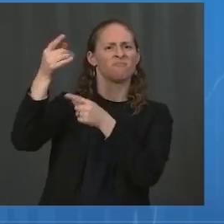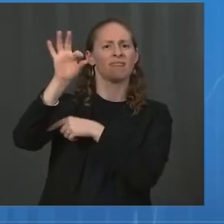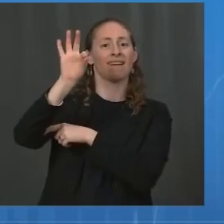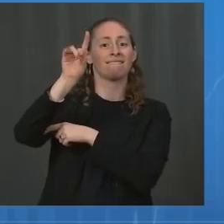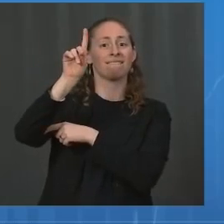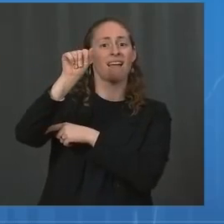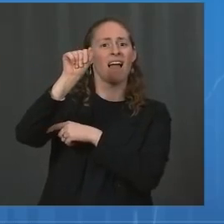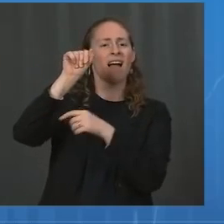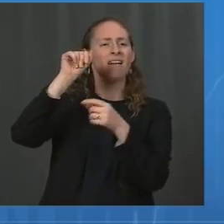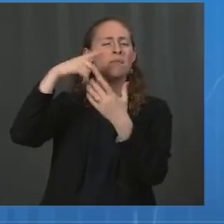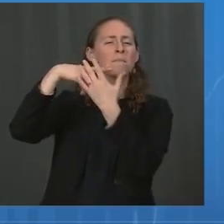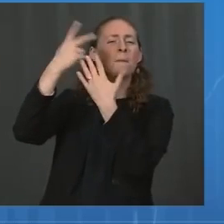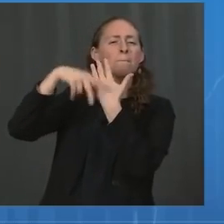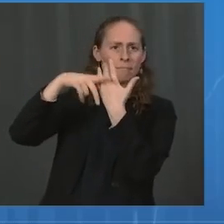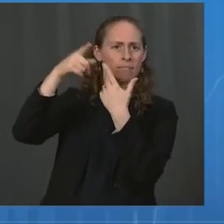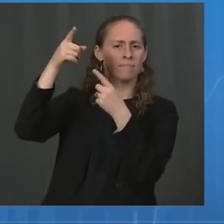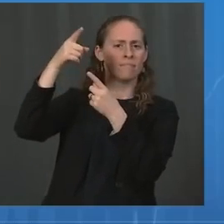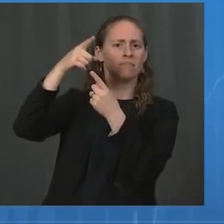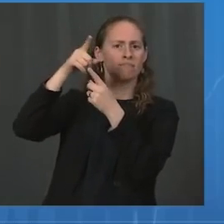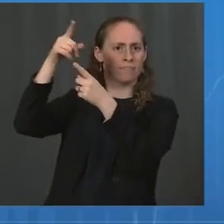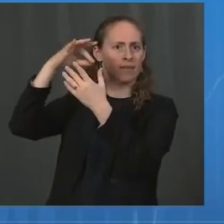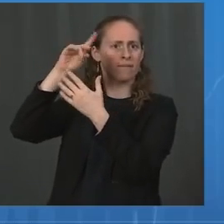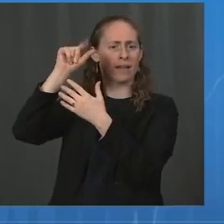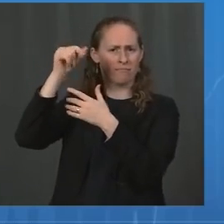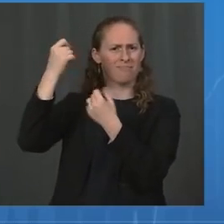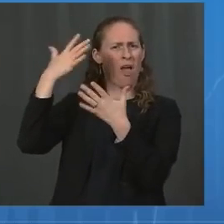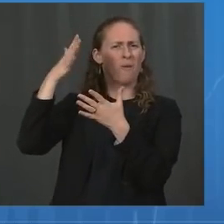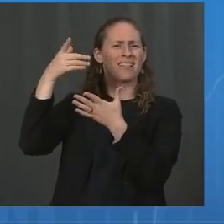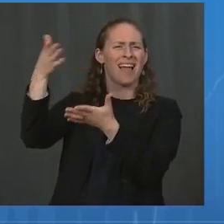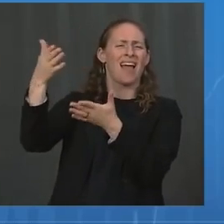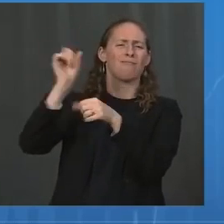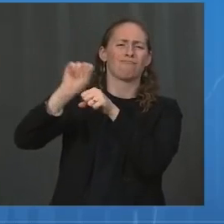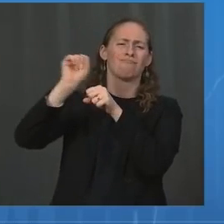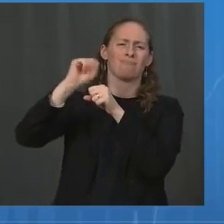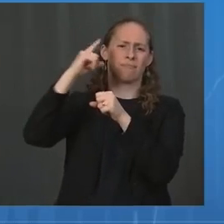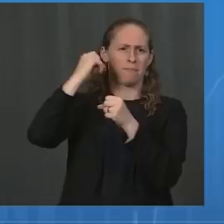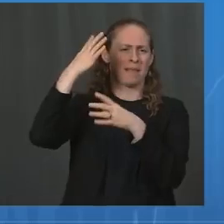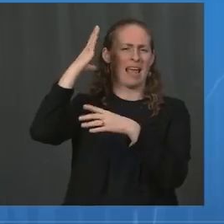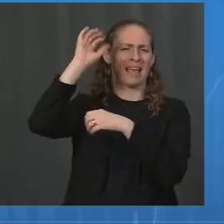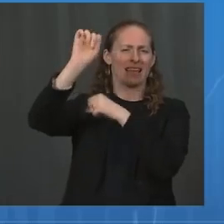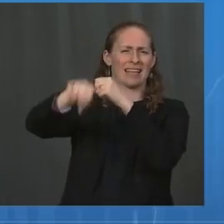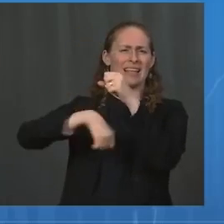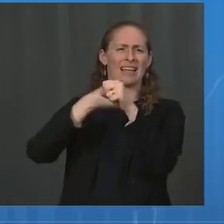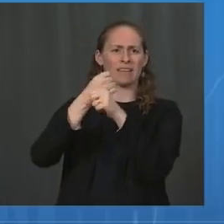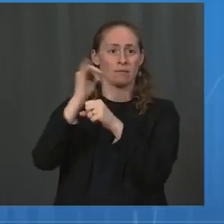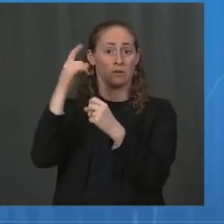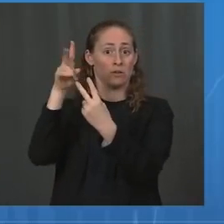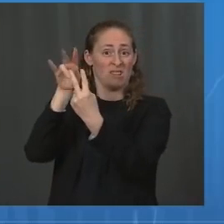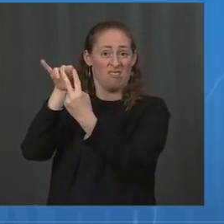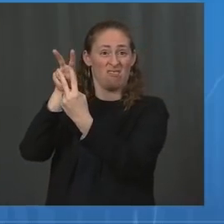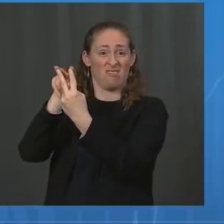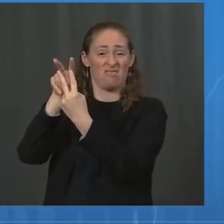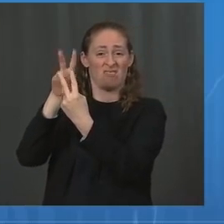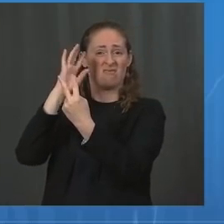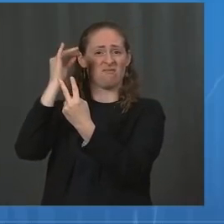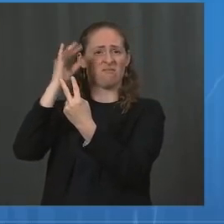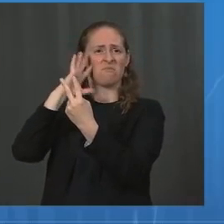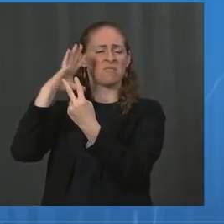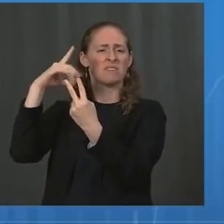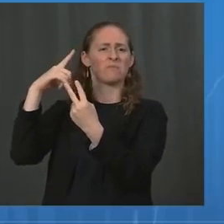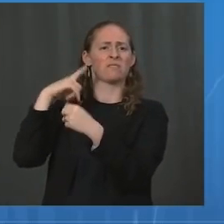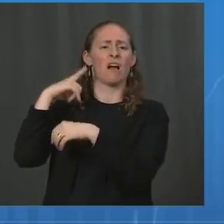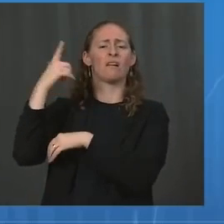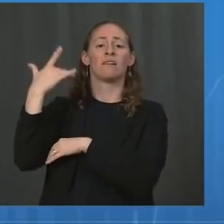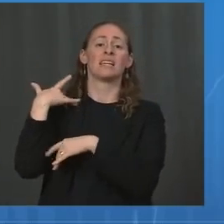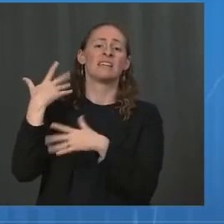are reporting that in part they're resigning because the FDA hasn't been as involved in the booster discussion